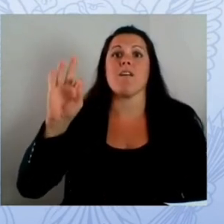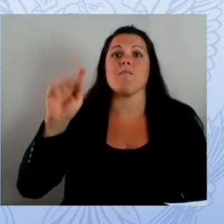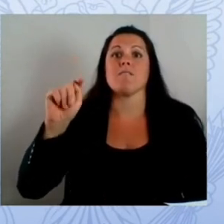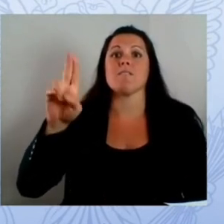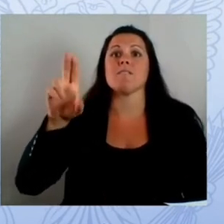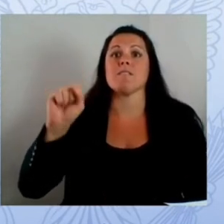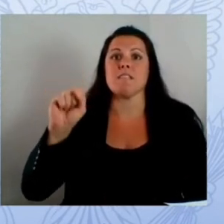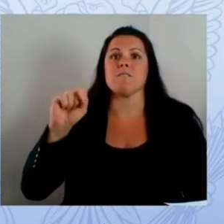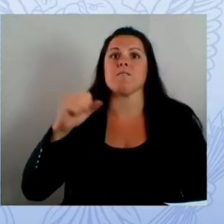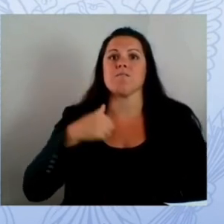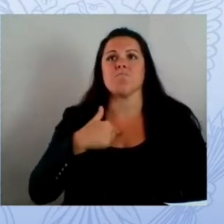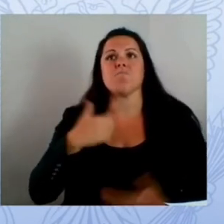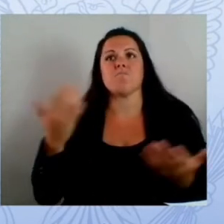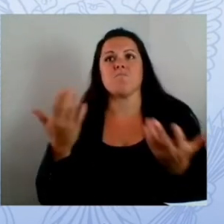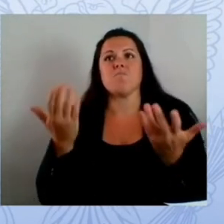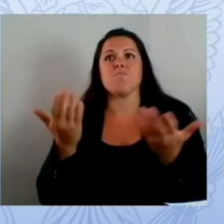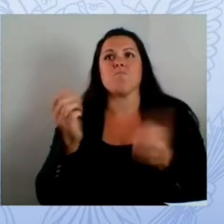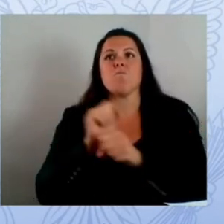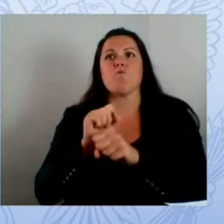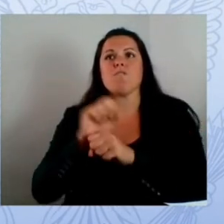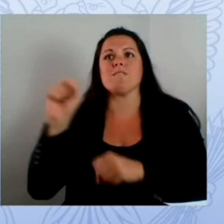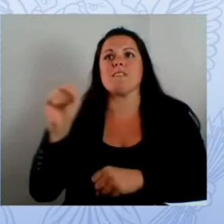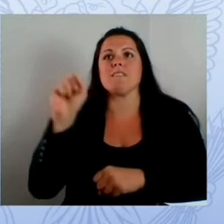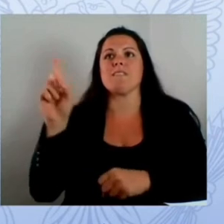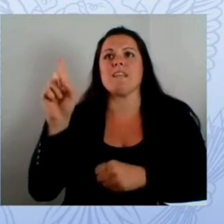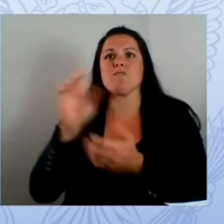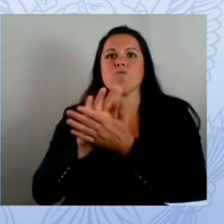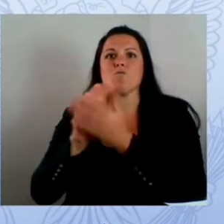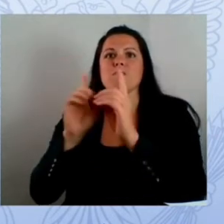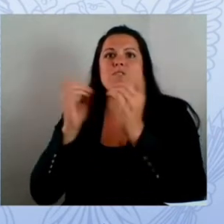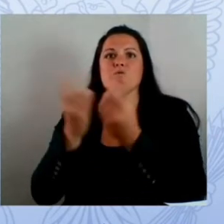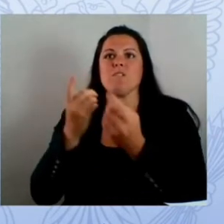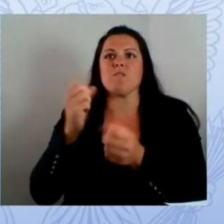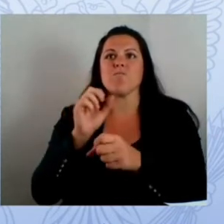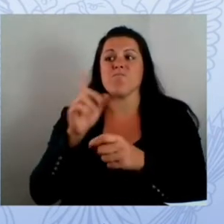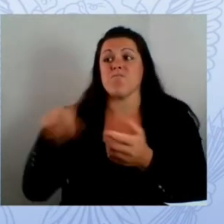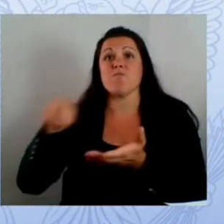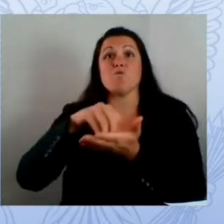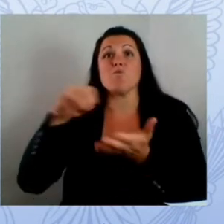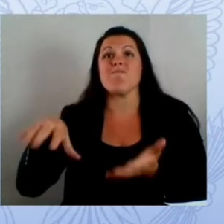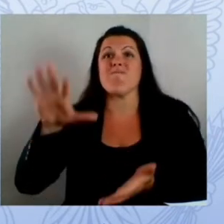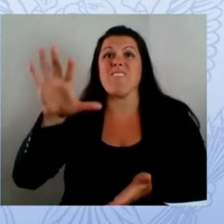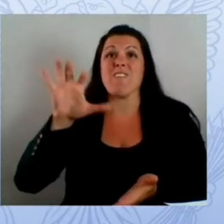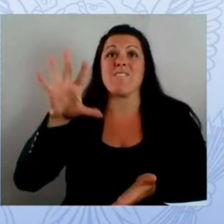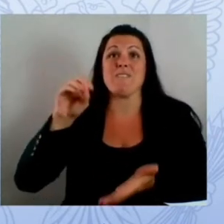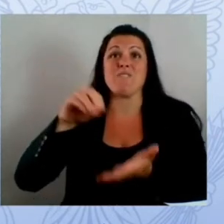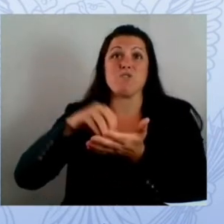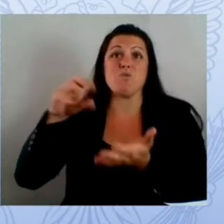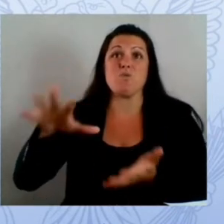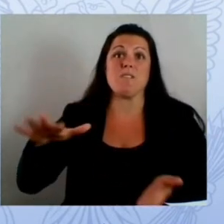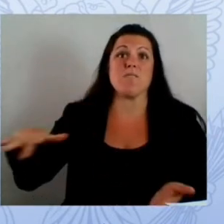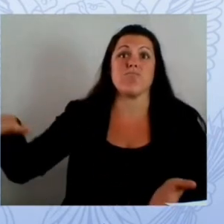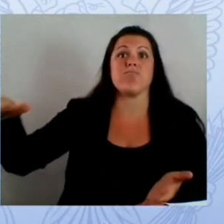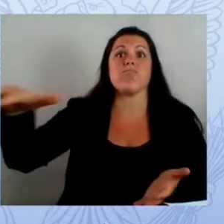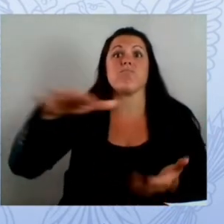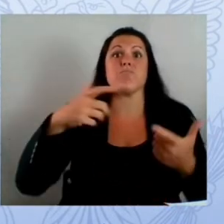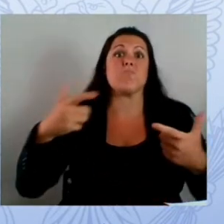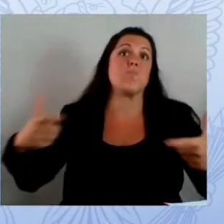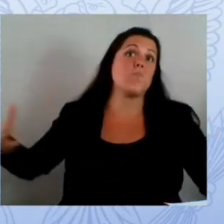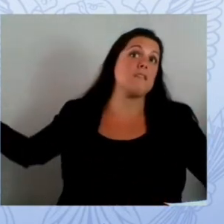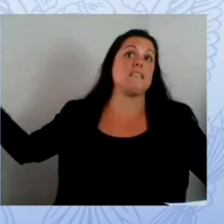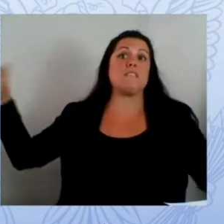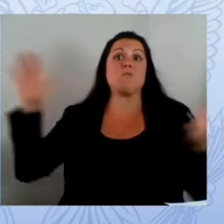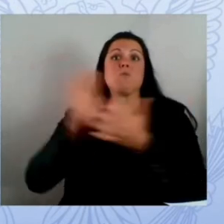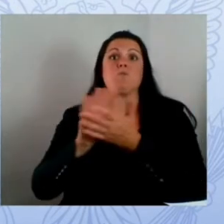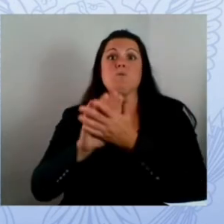uh previously expertly led by our deputy secretary um and and officials in this room today have really talked about and articulated